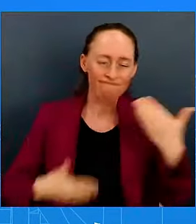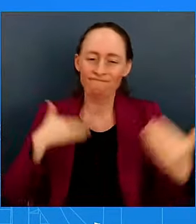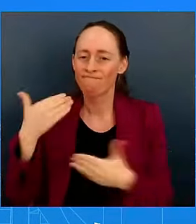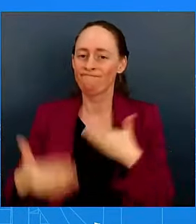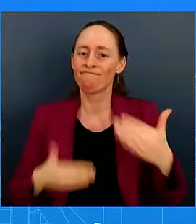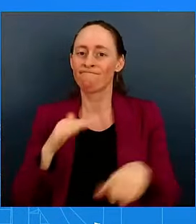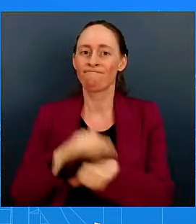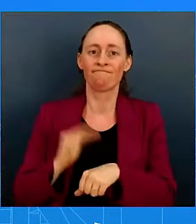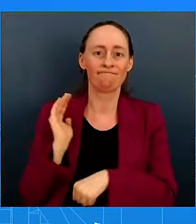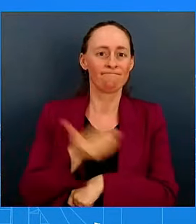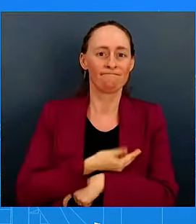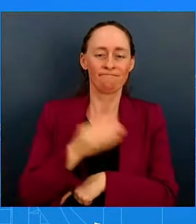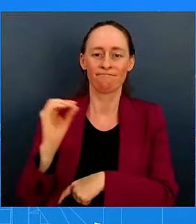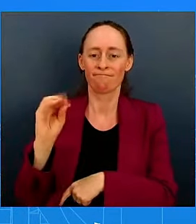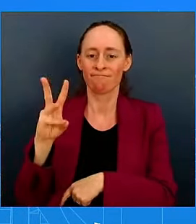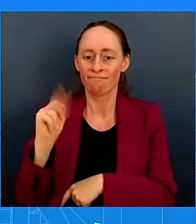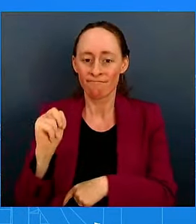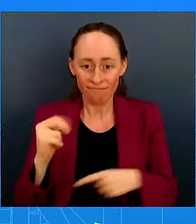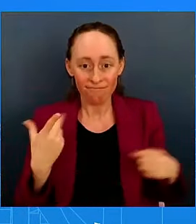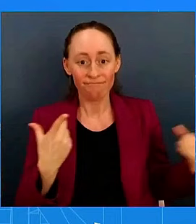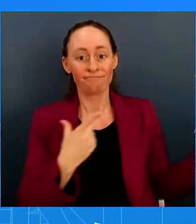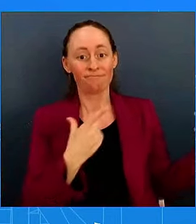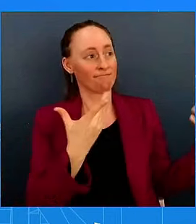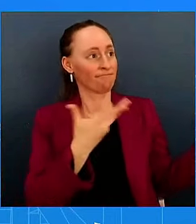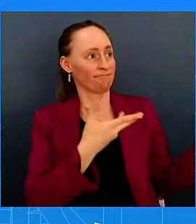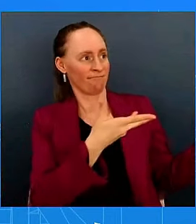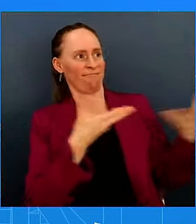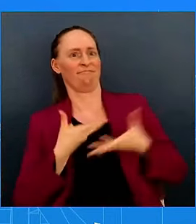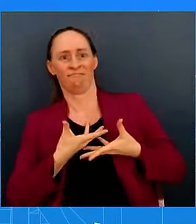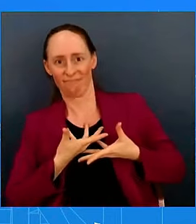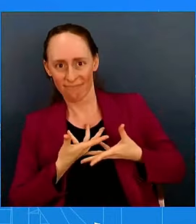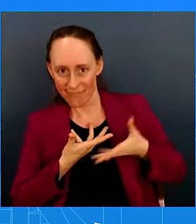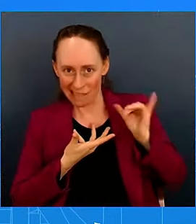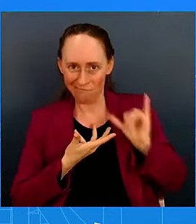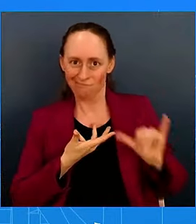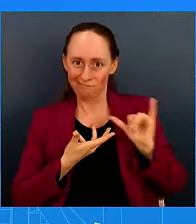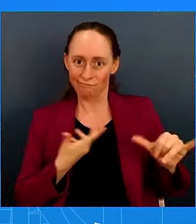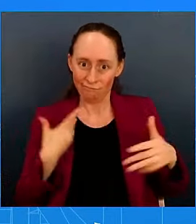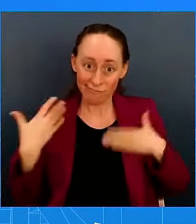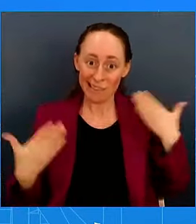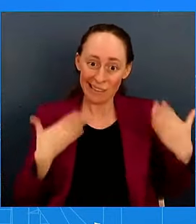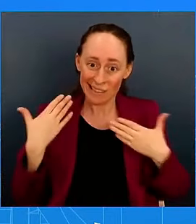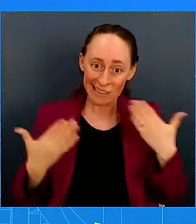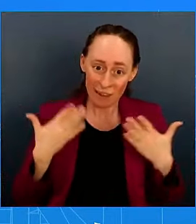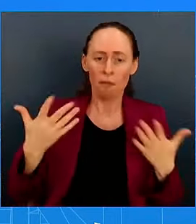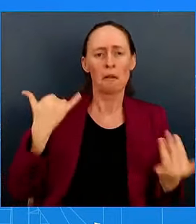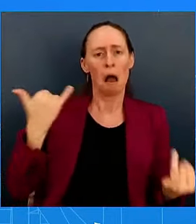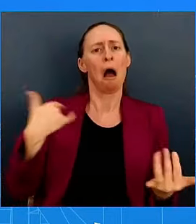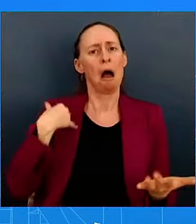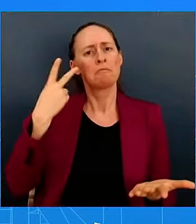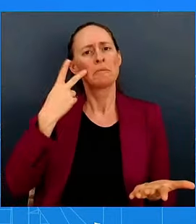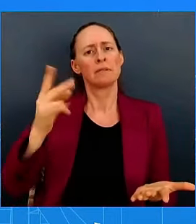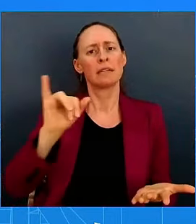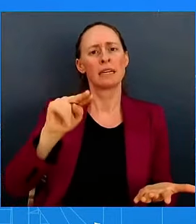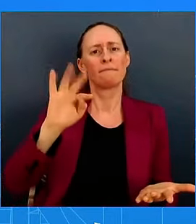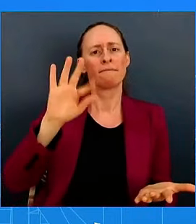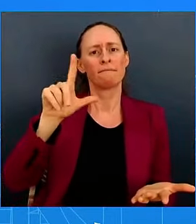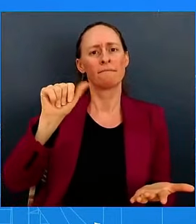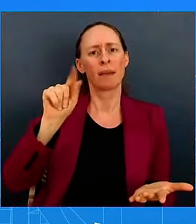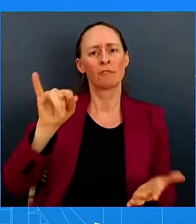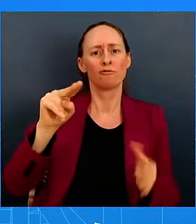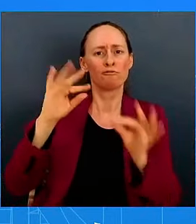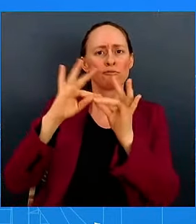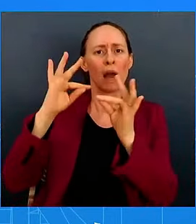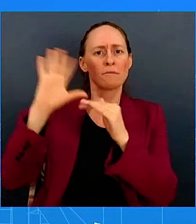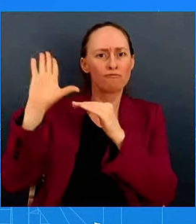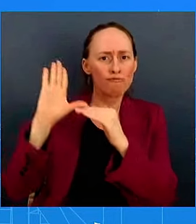us. And so we see that inflation is going down, not just us. It is indeed the data showing that. And now interest rate